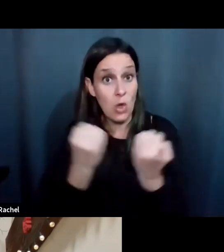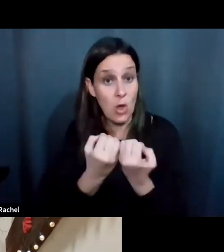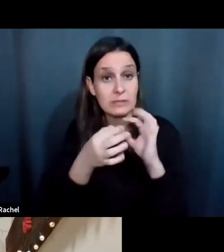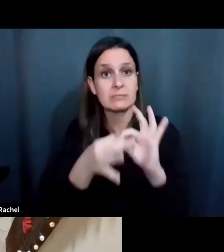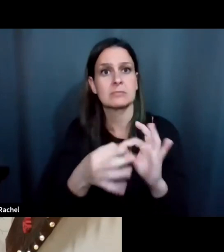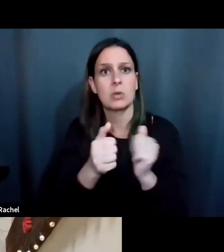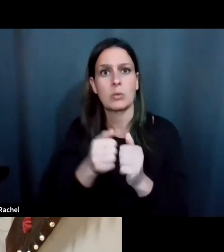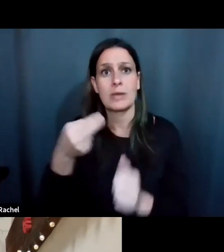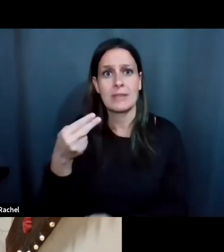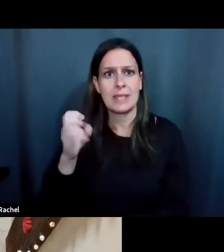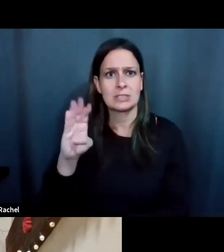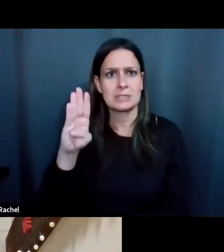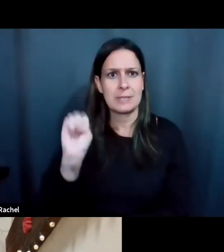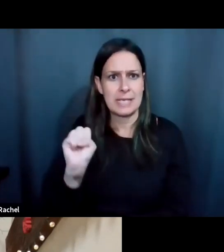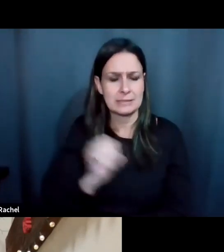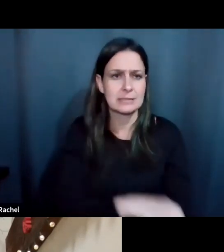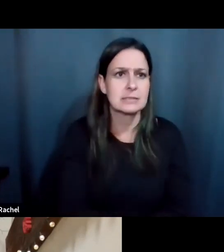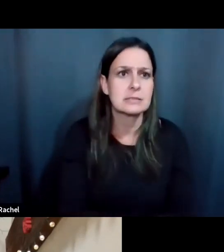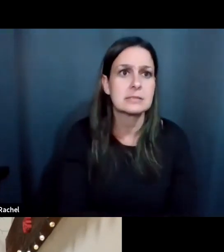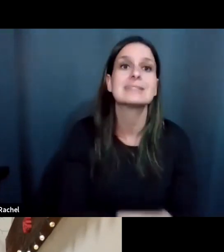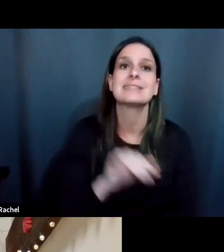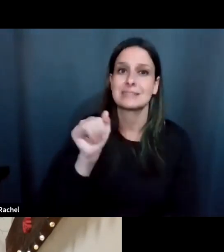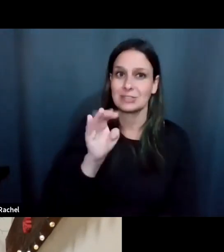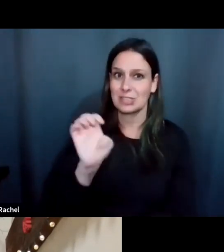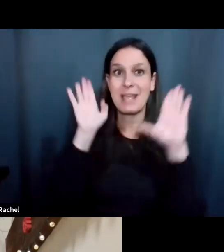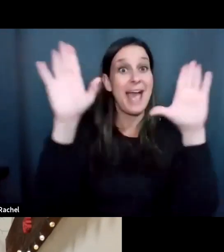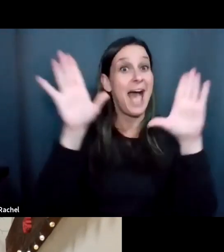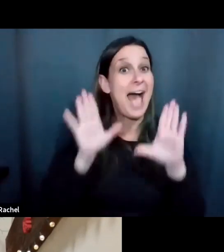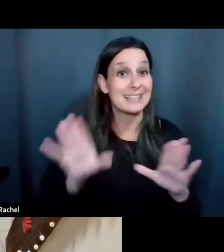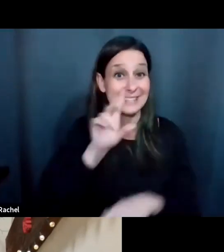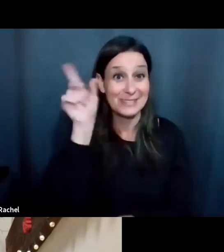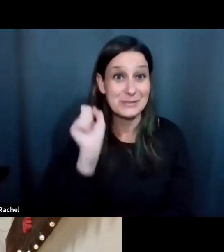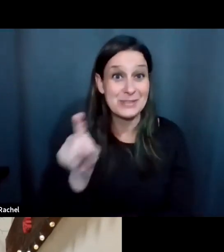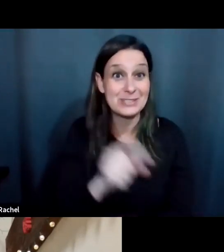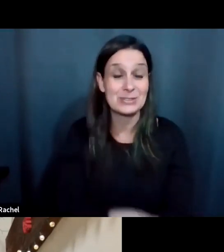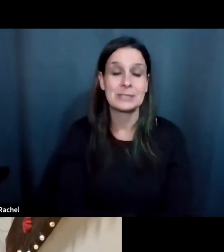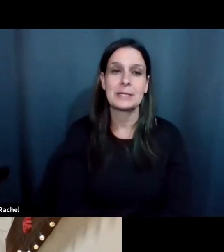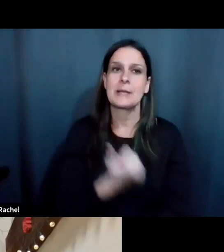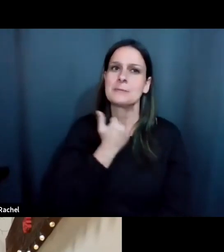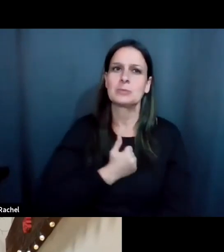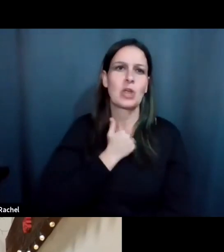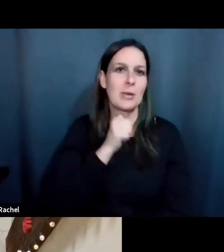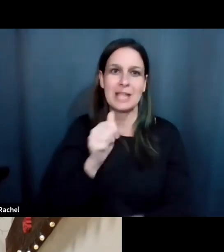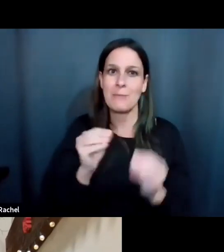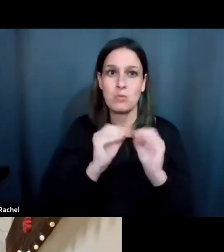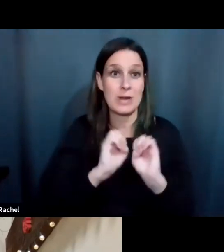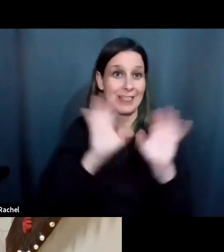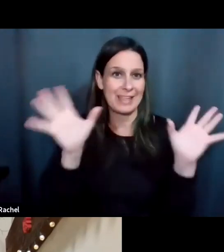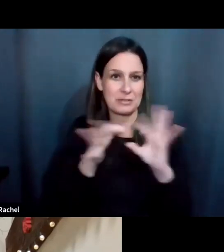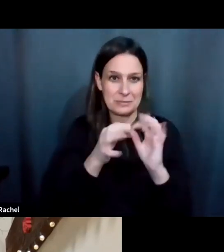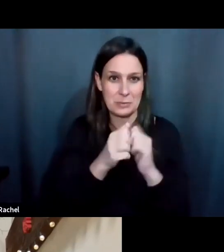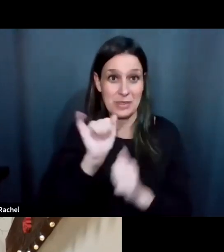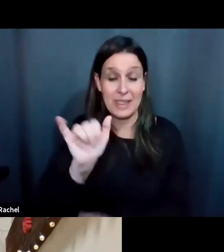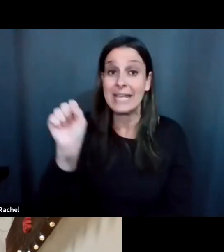HCBS? That's an excellent question. And I'm sorry, I wasn't more clear about that.